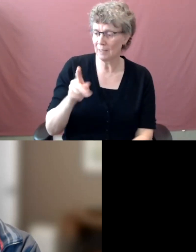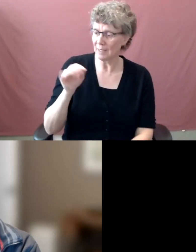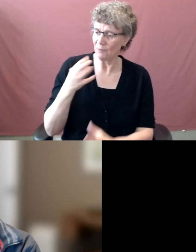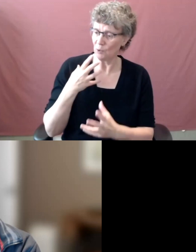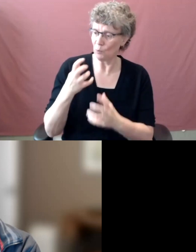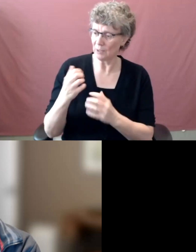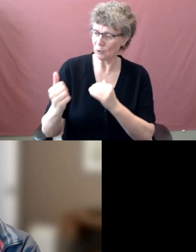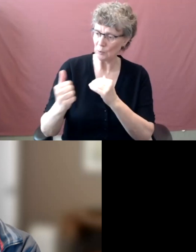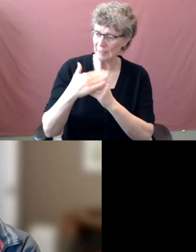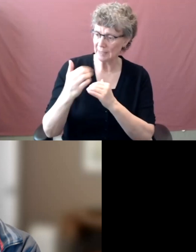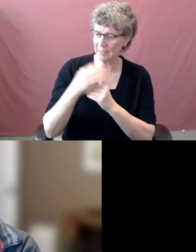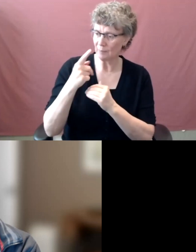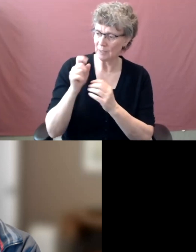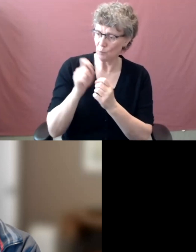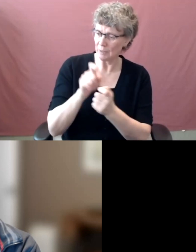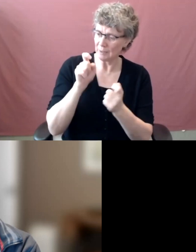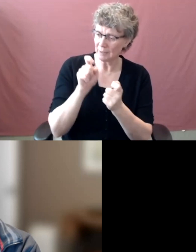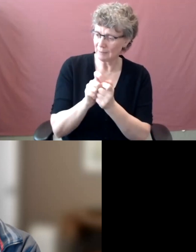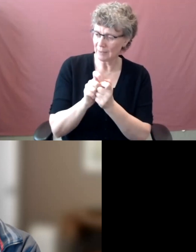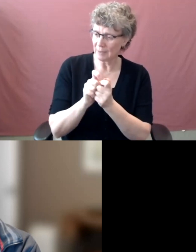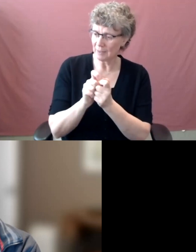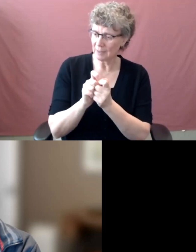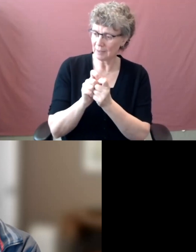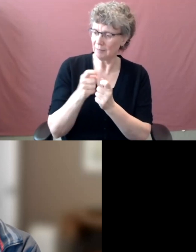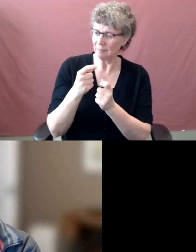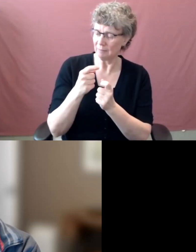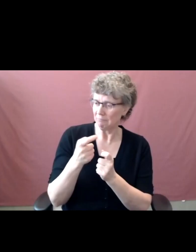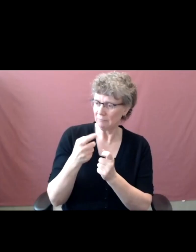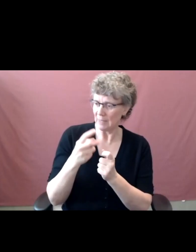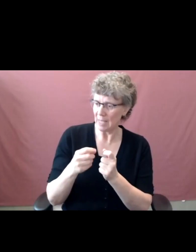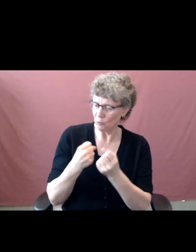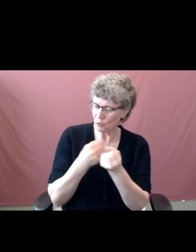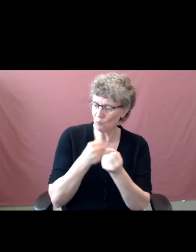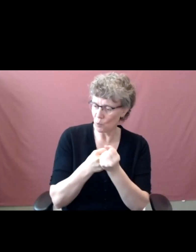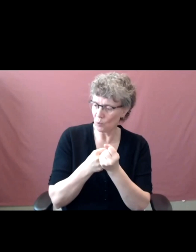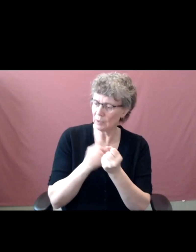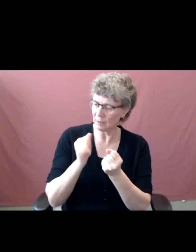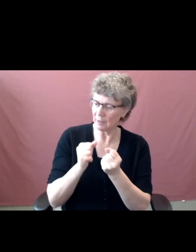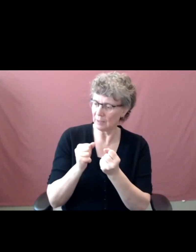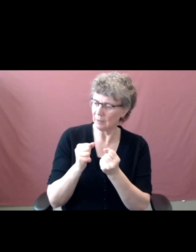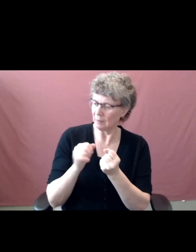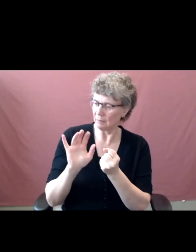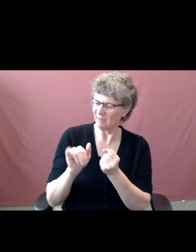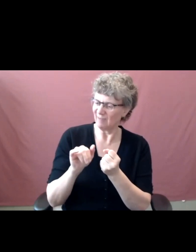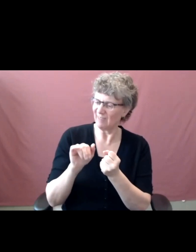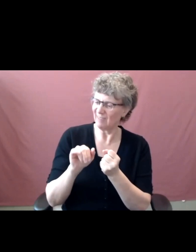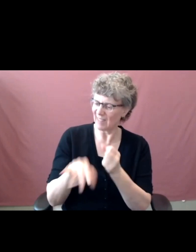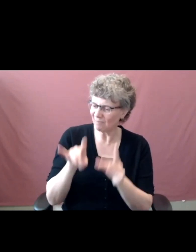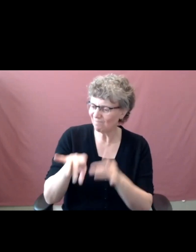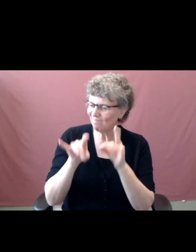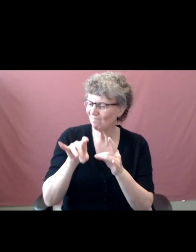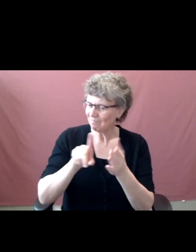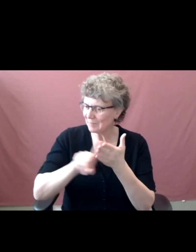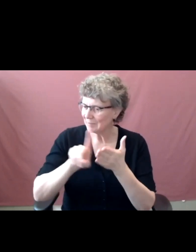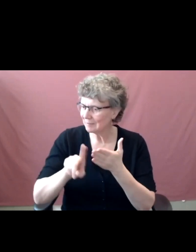if, if you have some information that would help in that further discovery phase, that would be great. Uh, again, we'll apologize in advance if I